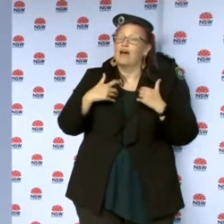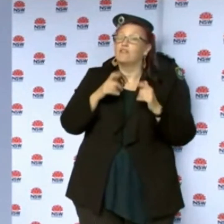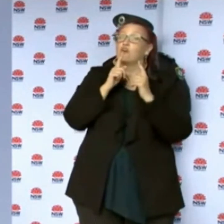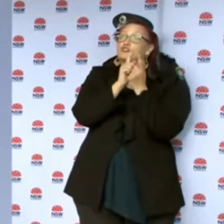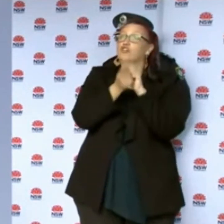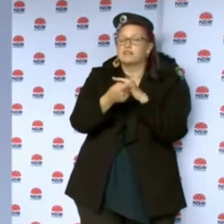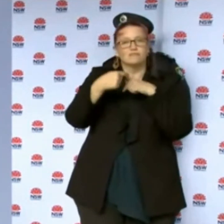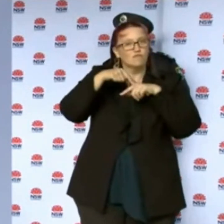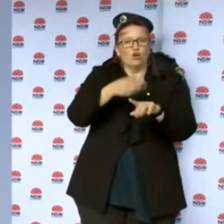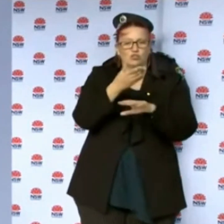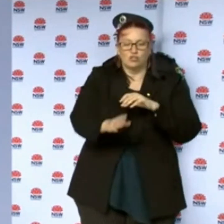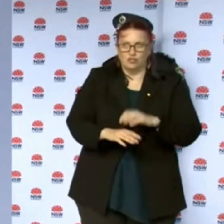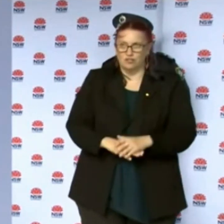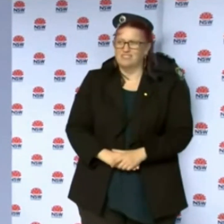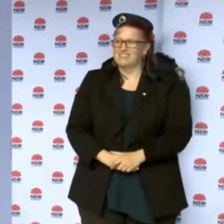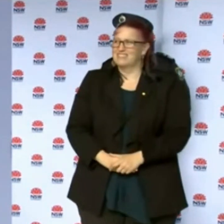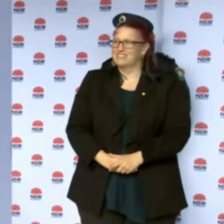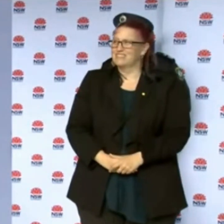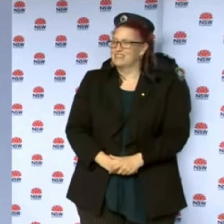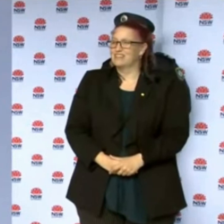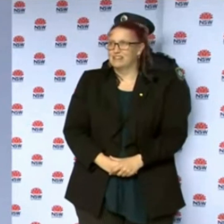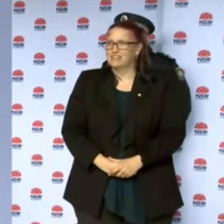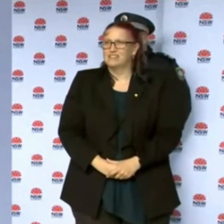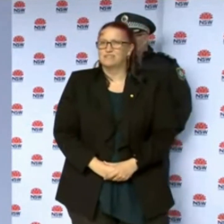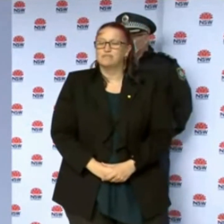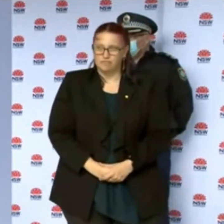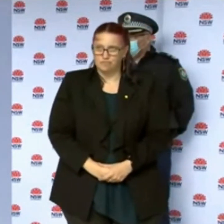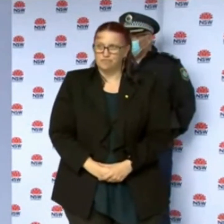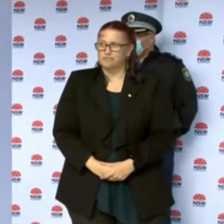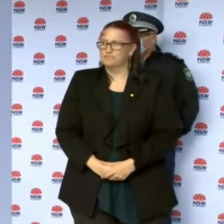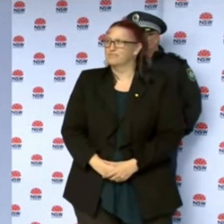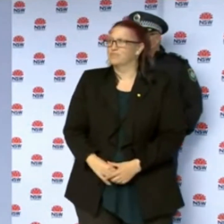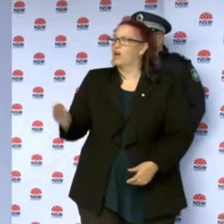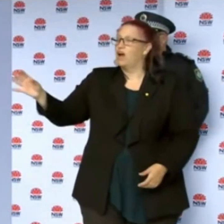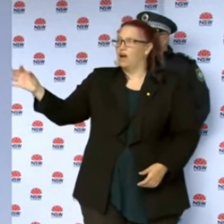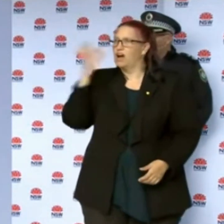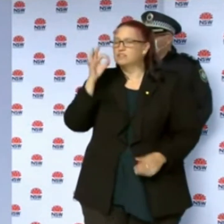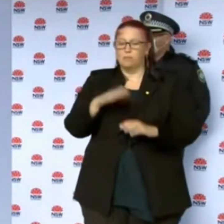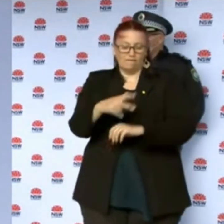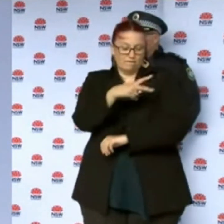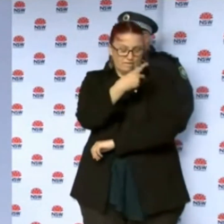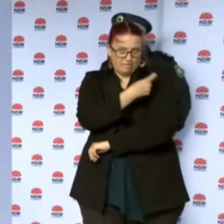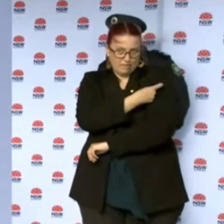case that advice changes. Can please not shout? Can I just strictly ask about vaccination?